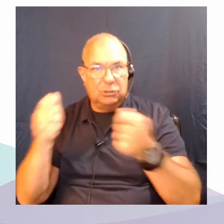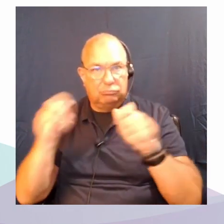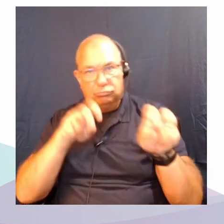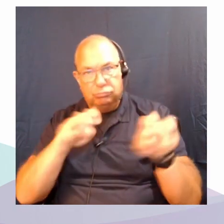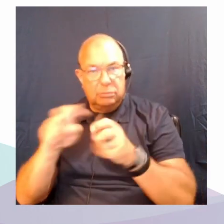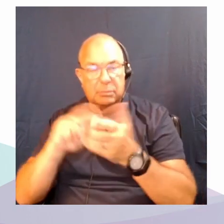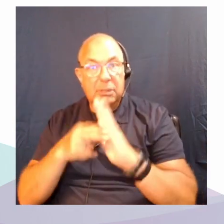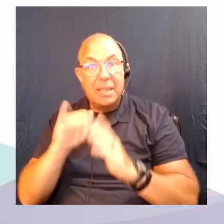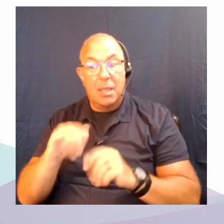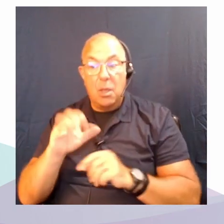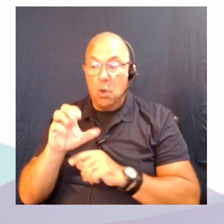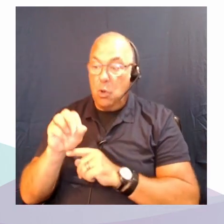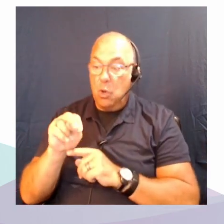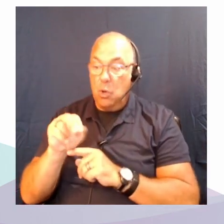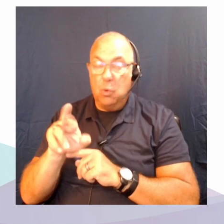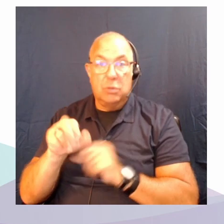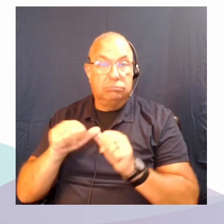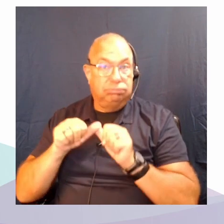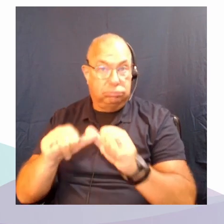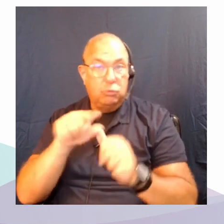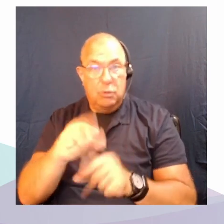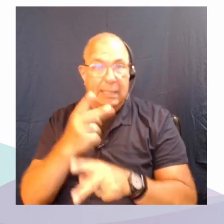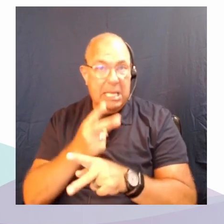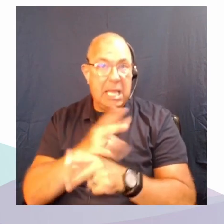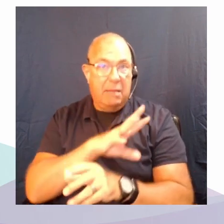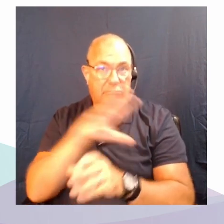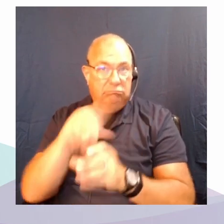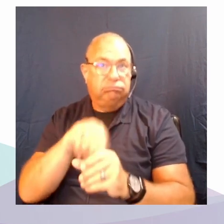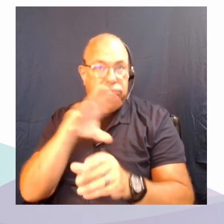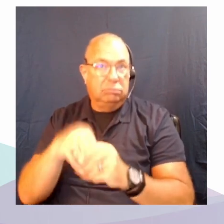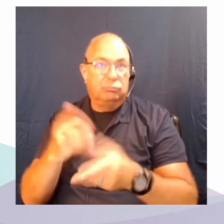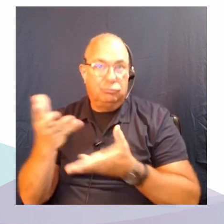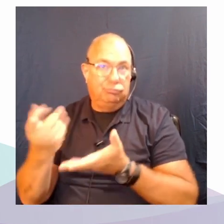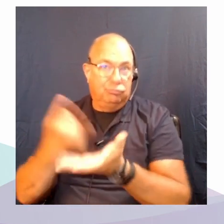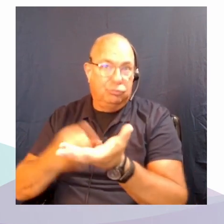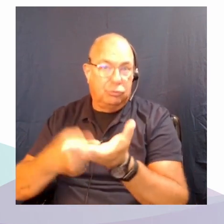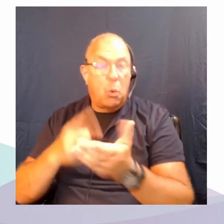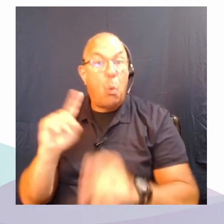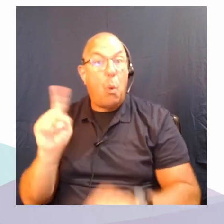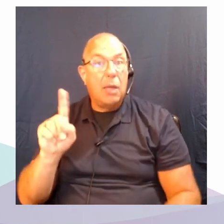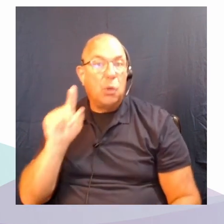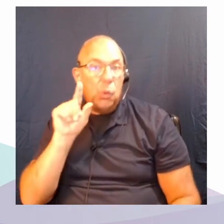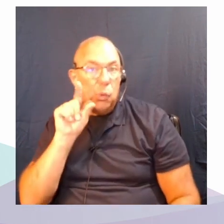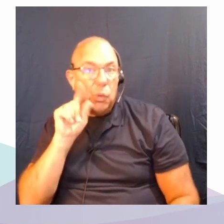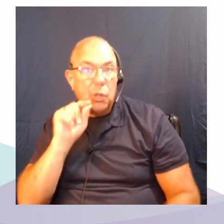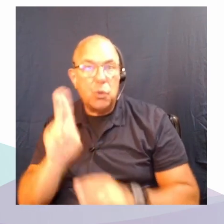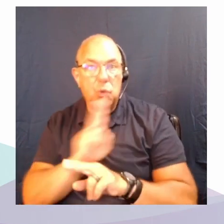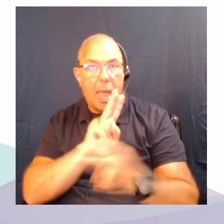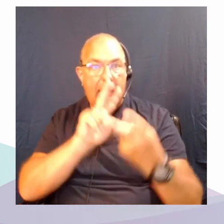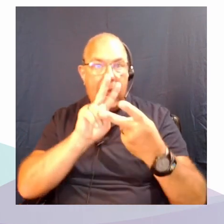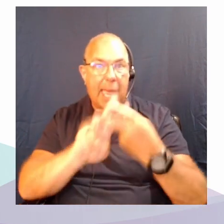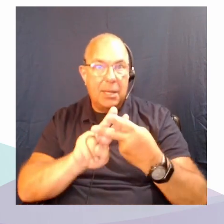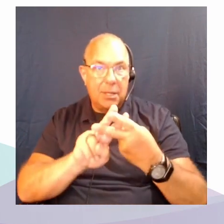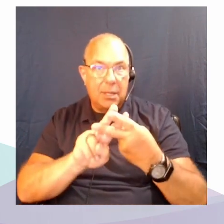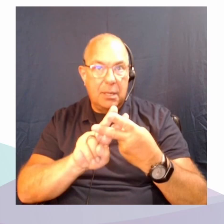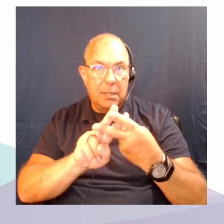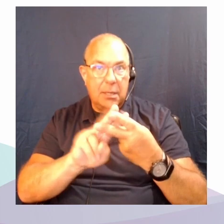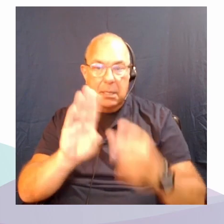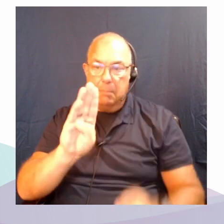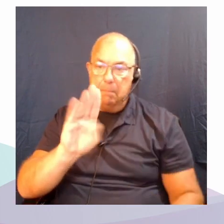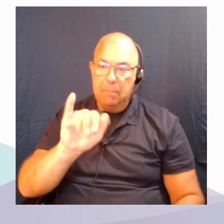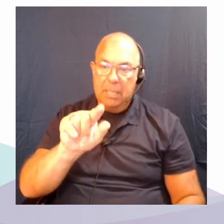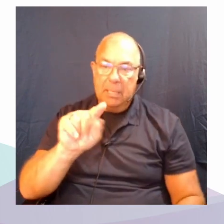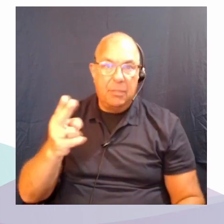can keep participating in the conversation on twitter using the hashtags hashtag big thinking and hashtag